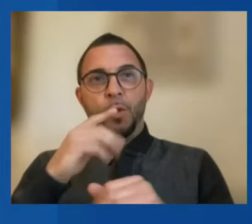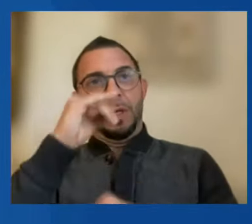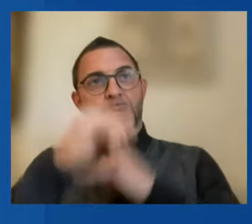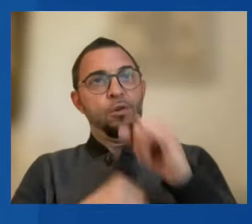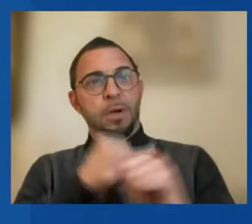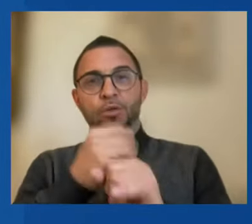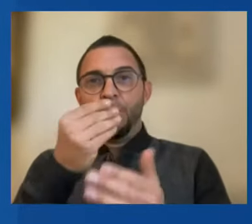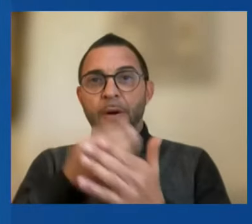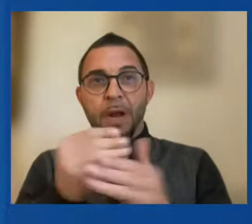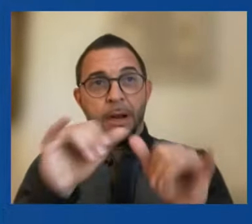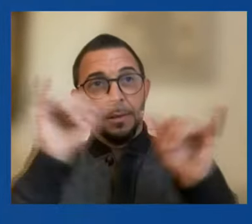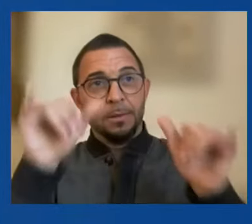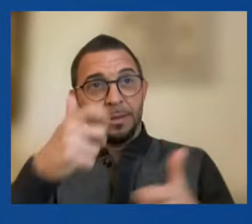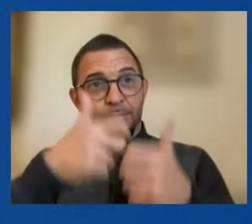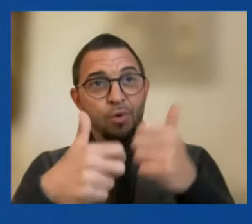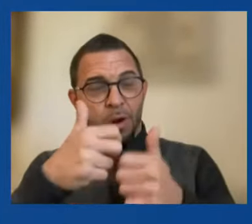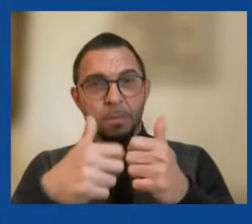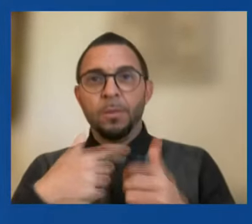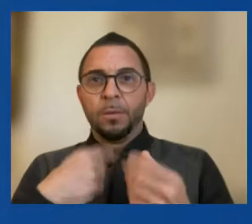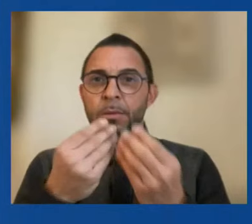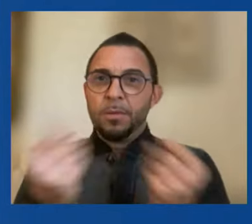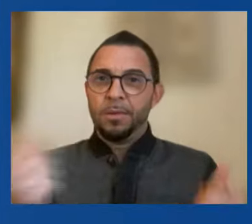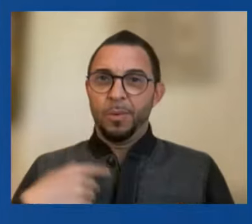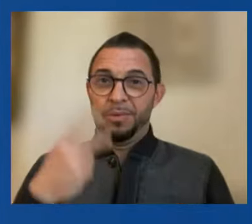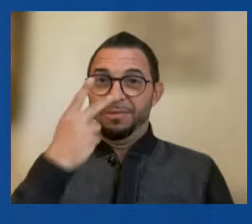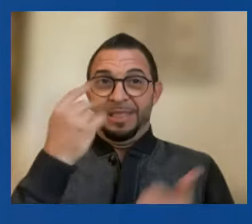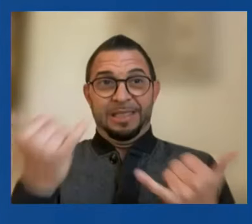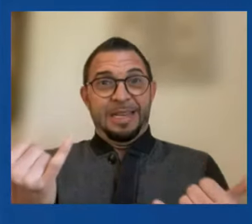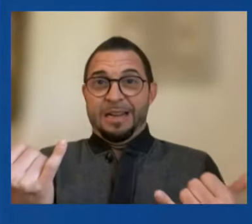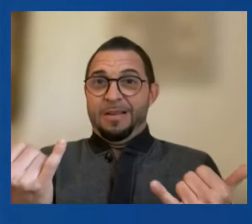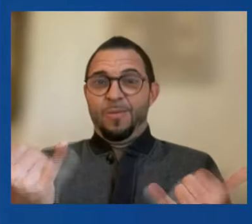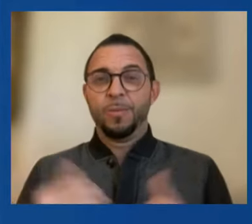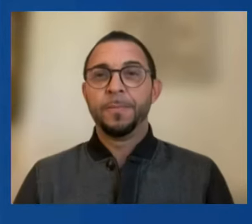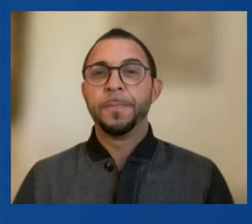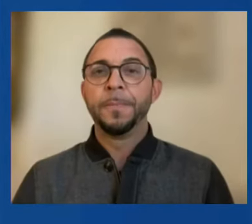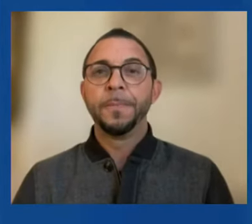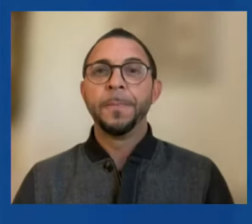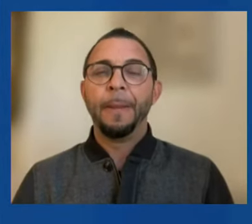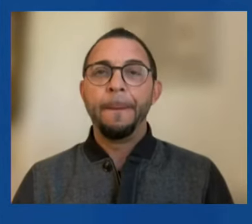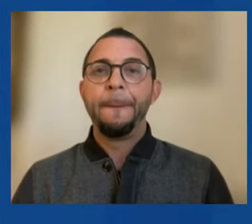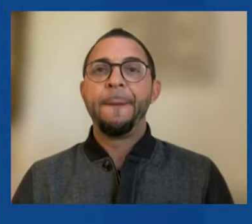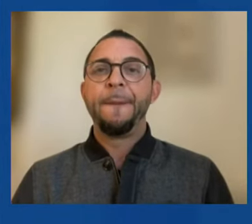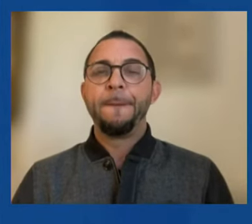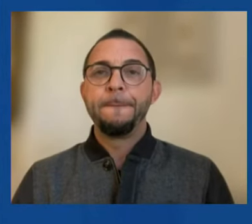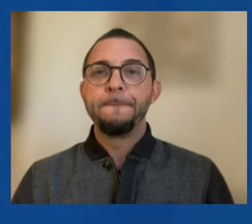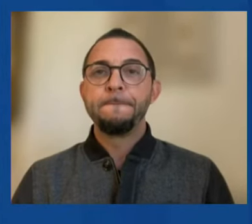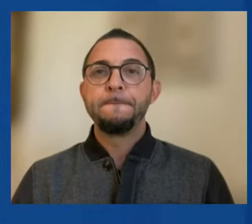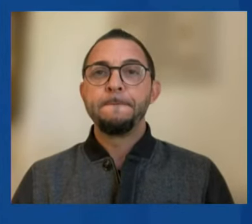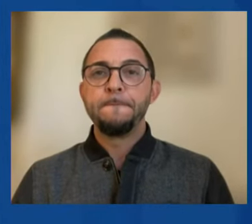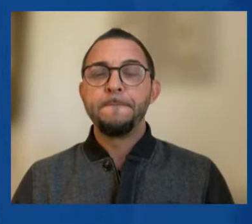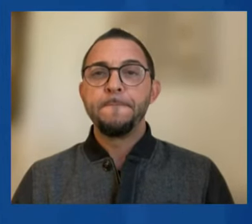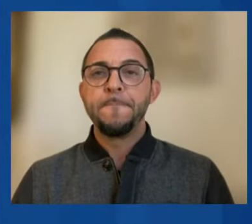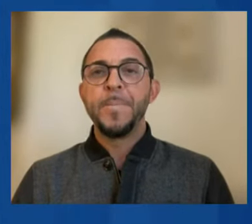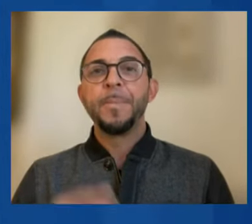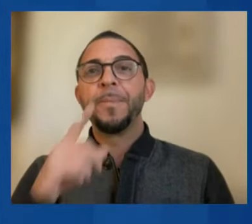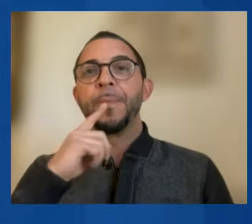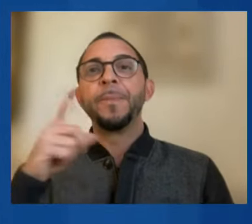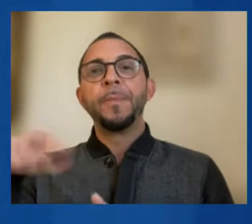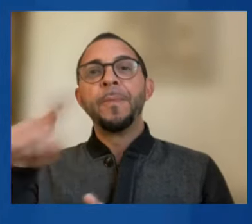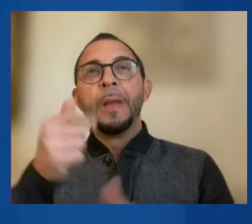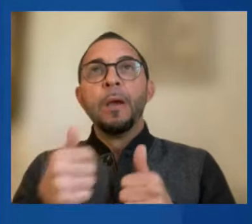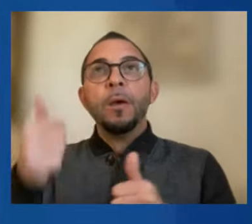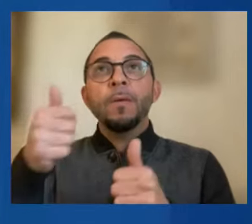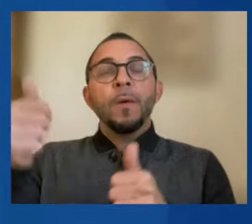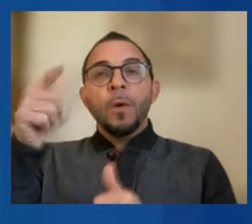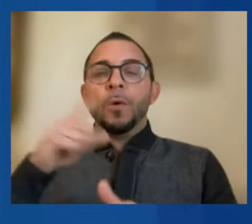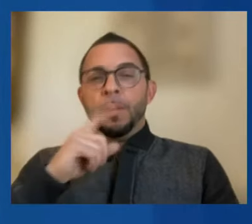that we are witnessing in real time. Treasury officials began crafting proposals